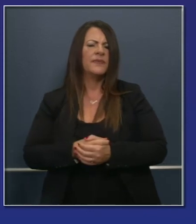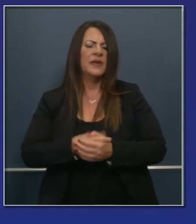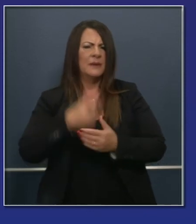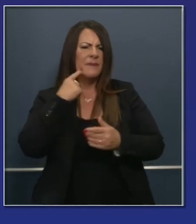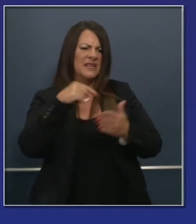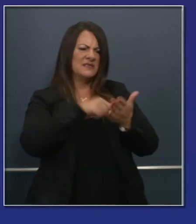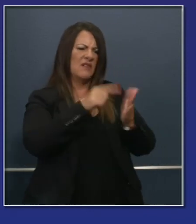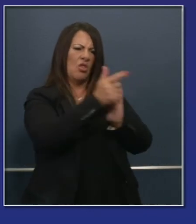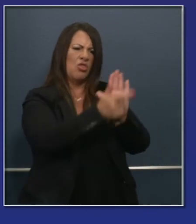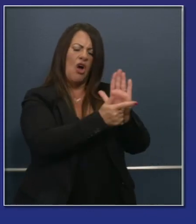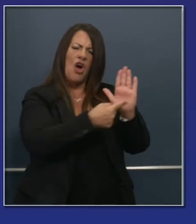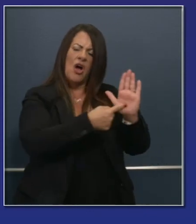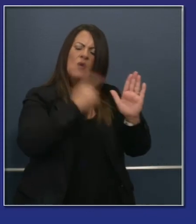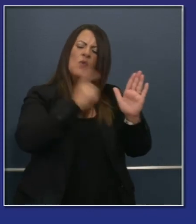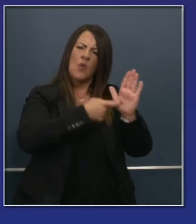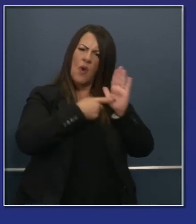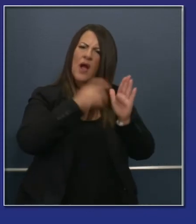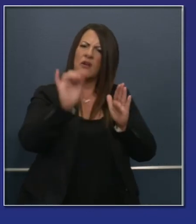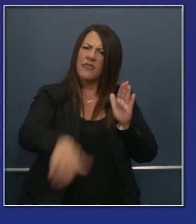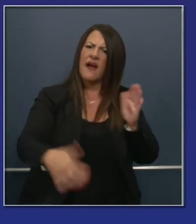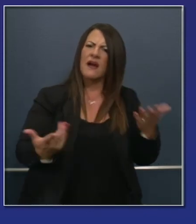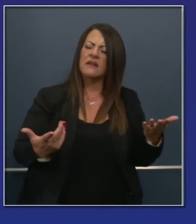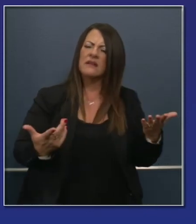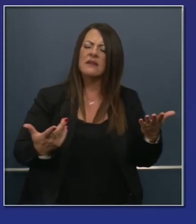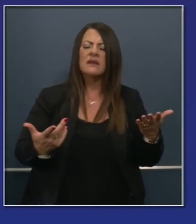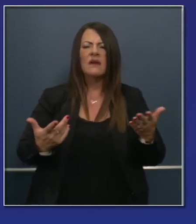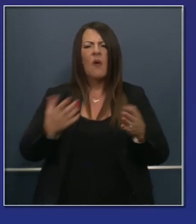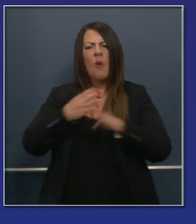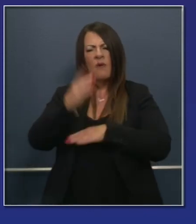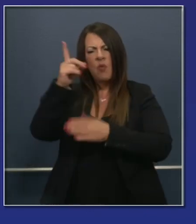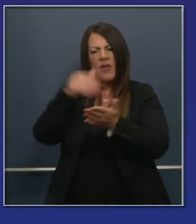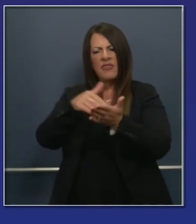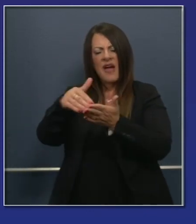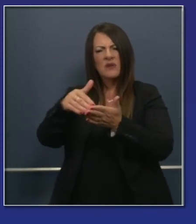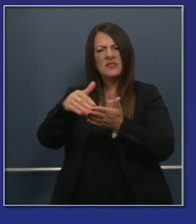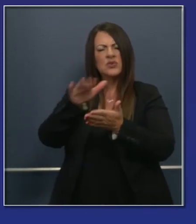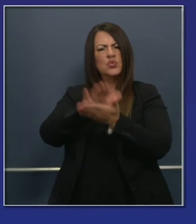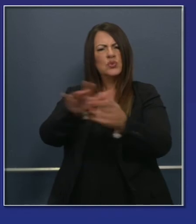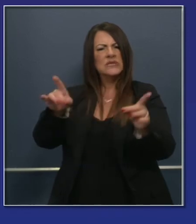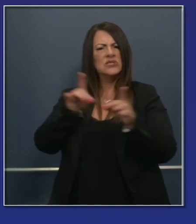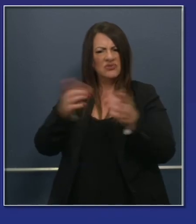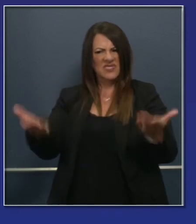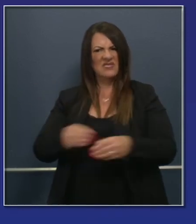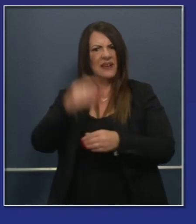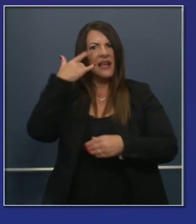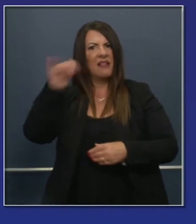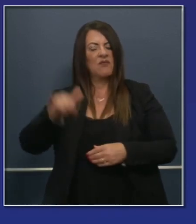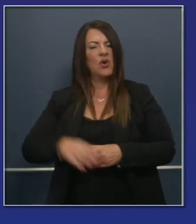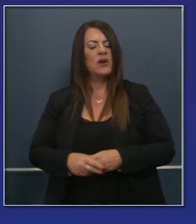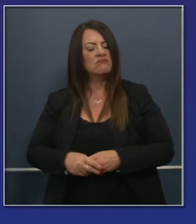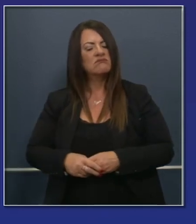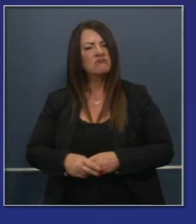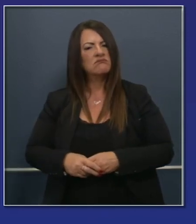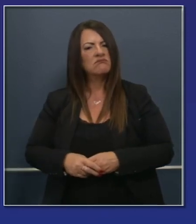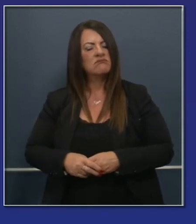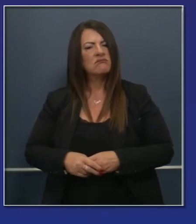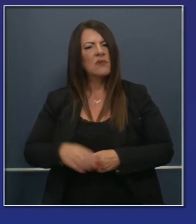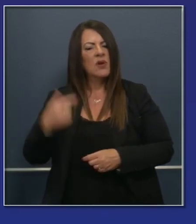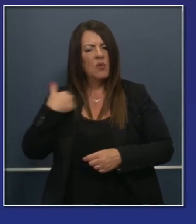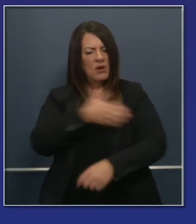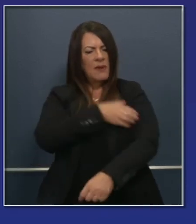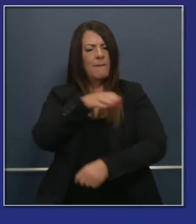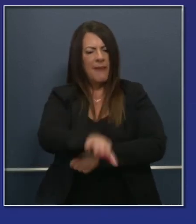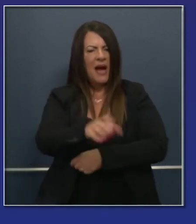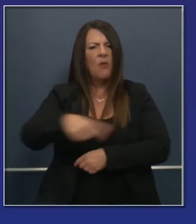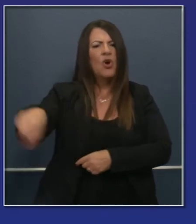It's local control over a thousand school districts in this state. So it truly is bottom up but bottom up this